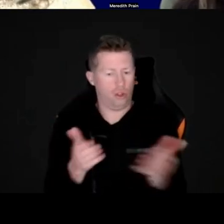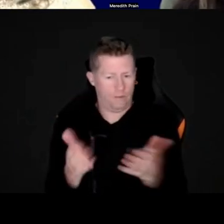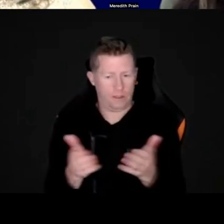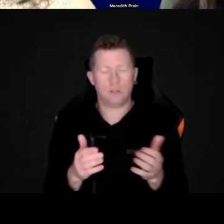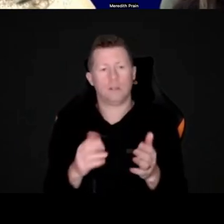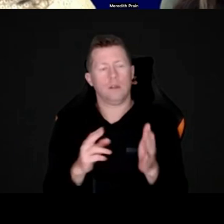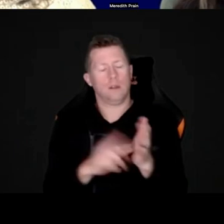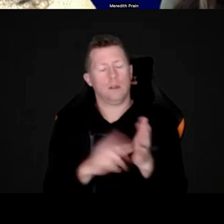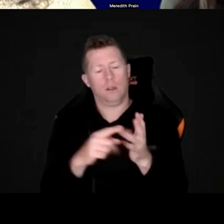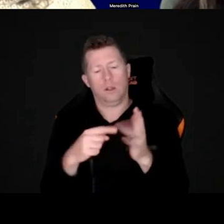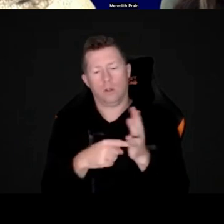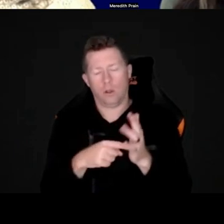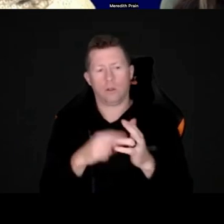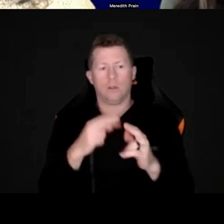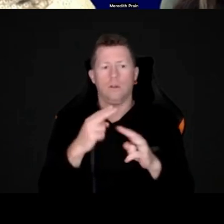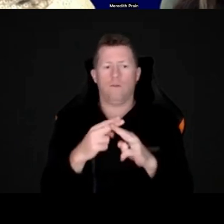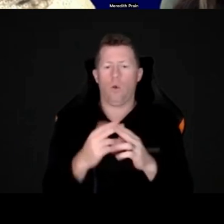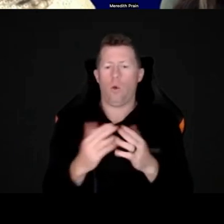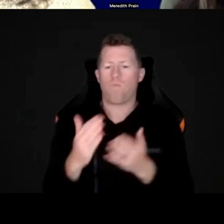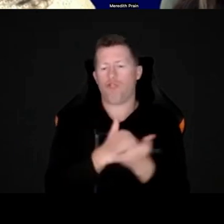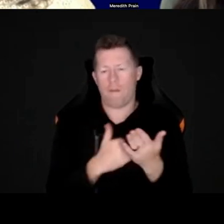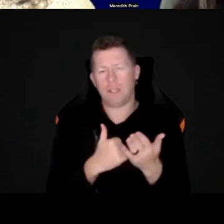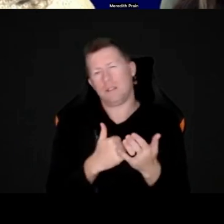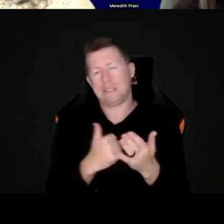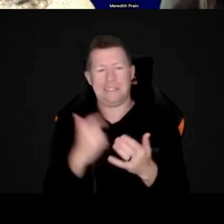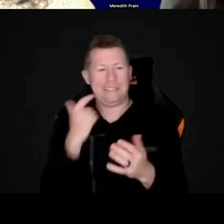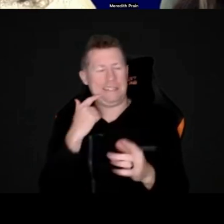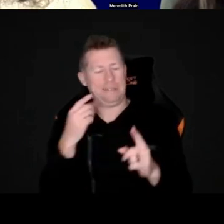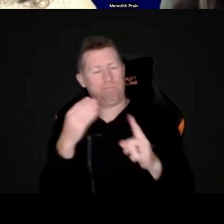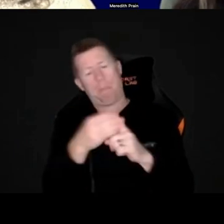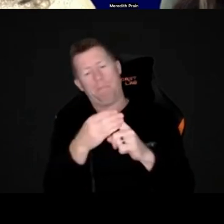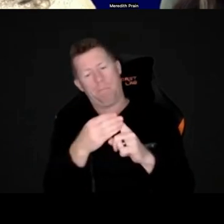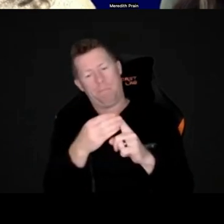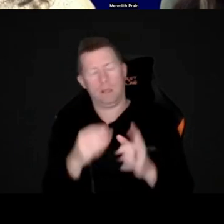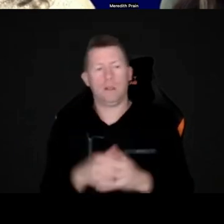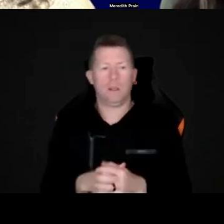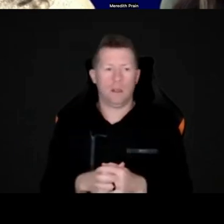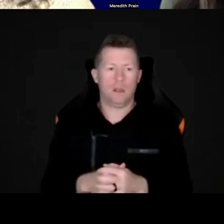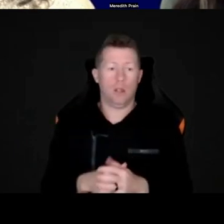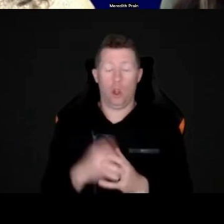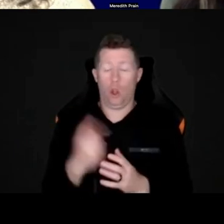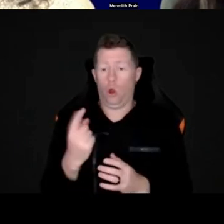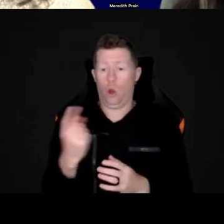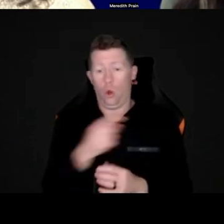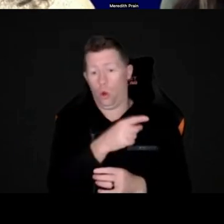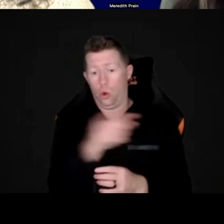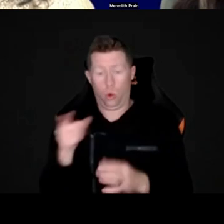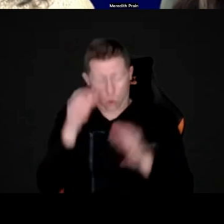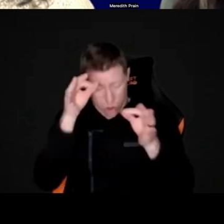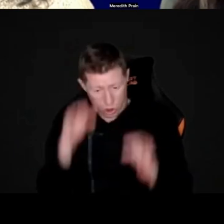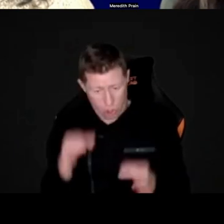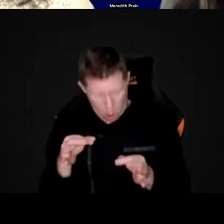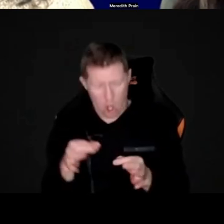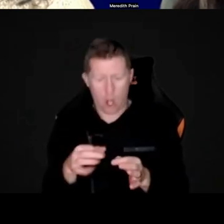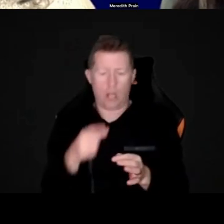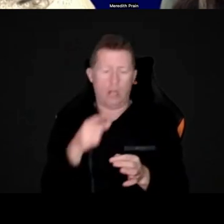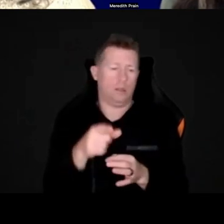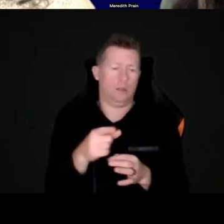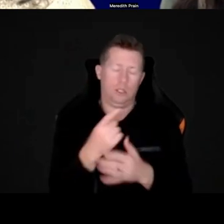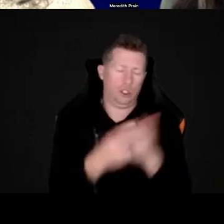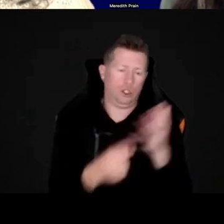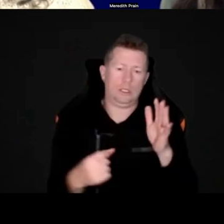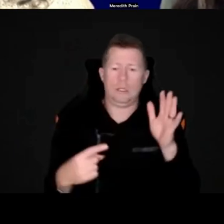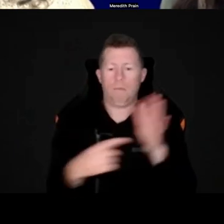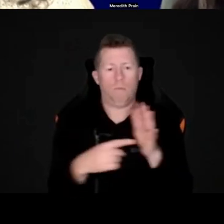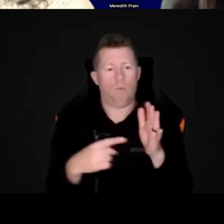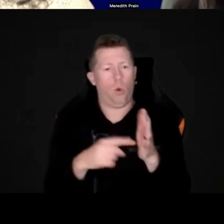-profits, um, you know, would be the easiest answer. Um, whoever you go with, it's really important that you,